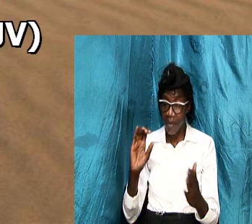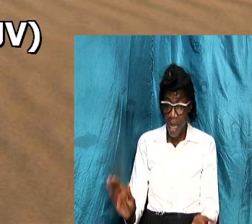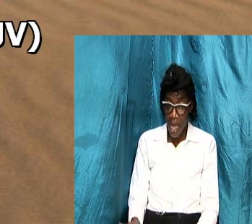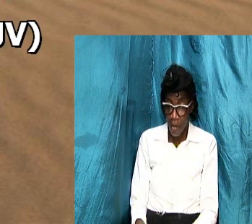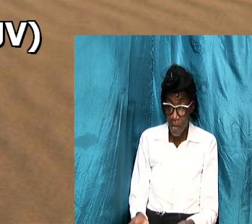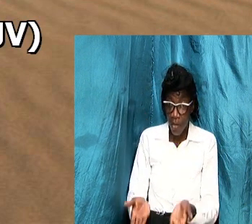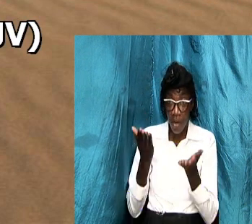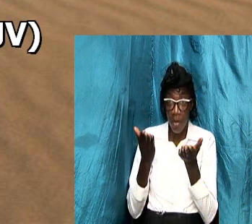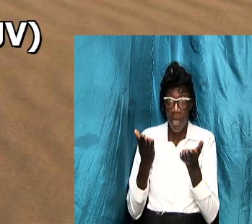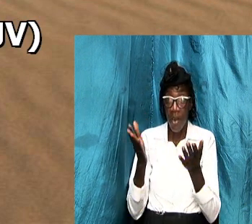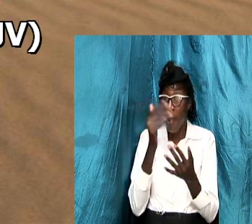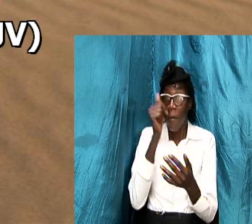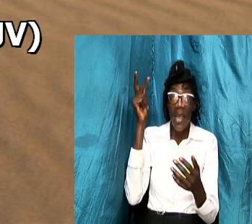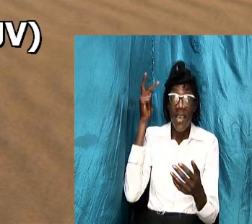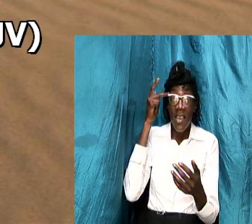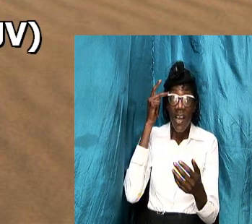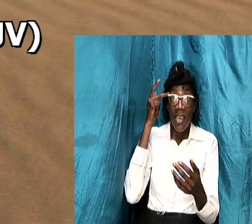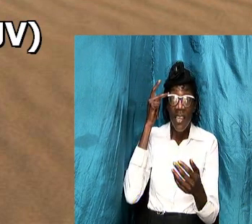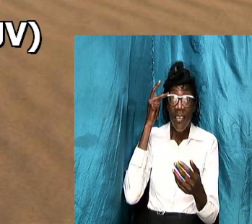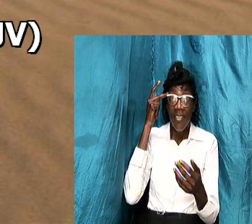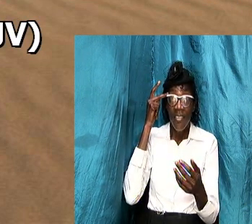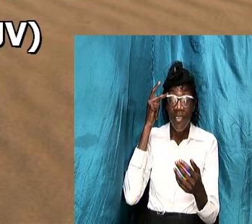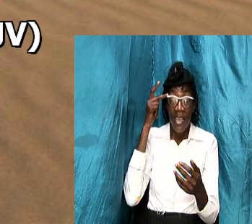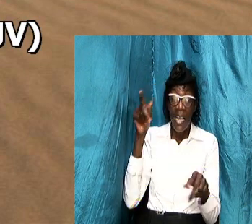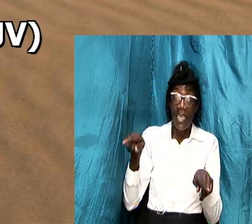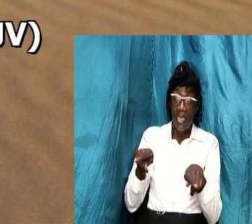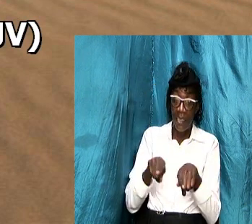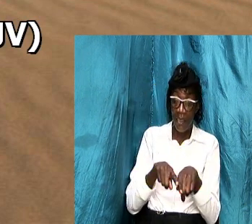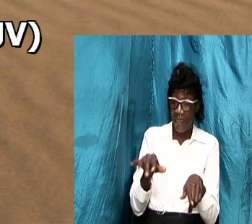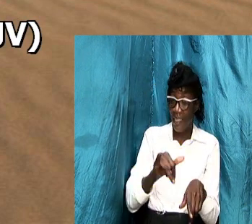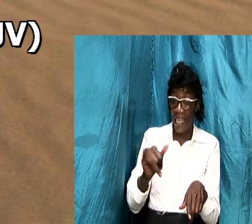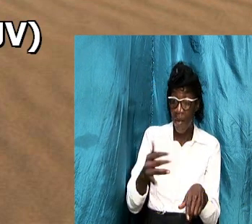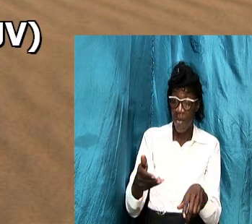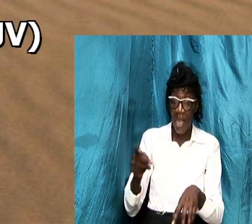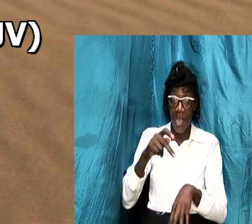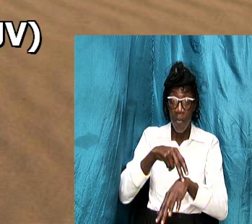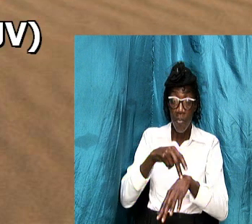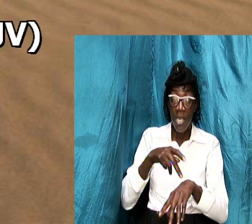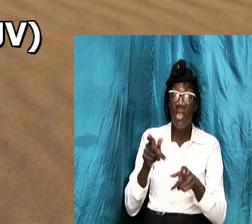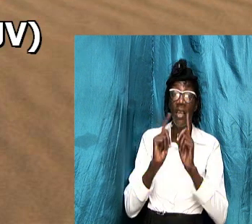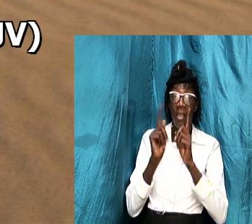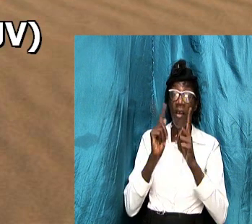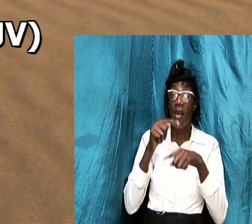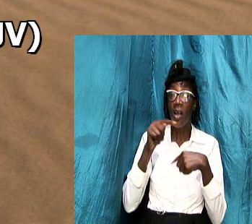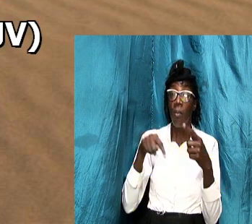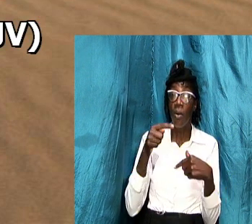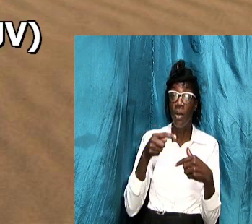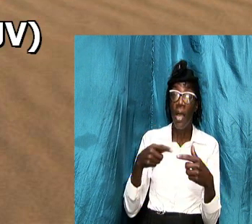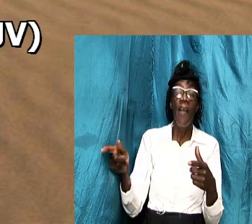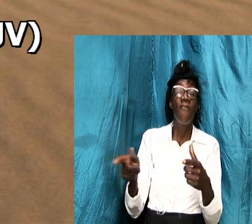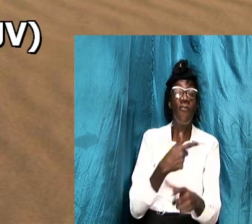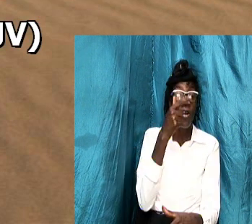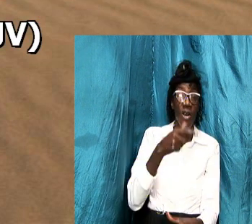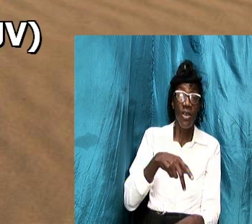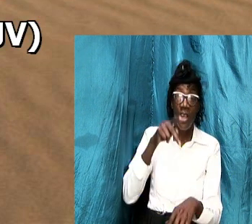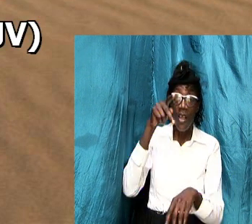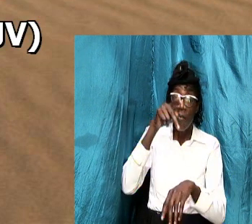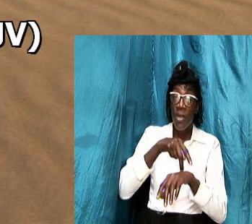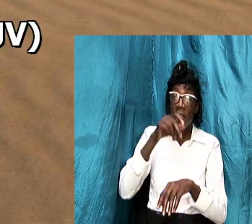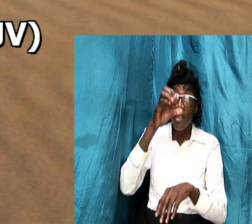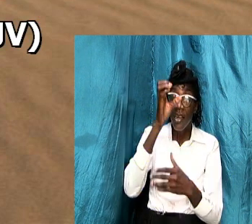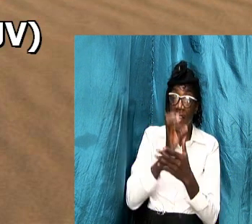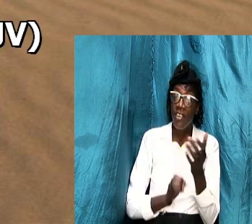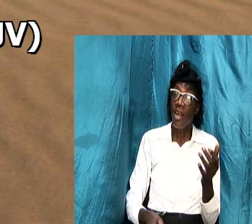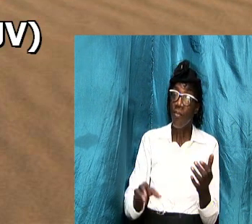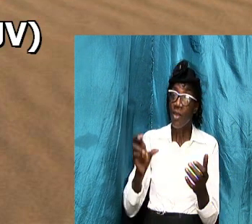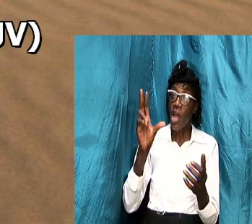and by knowledge the same thing that peter mentioned in first peter chapter 3 and verse 7 that